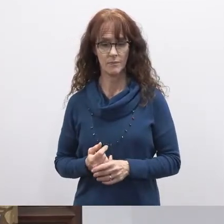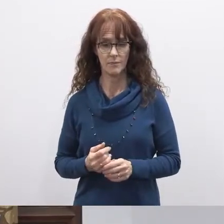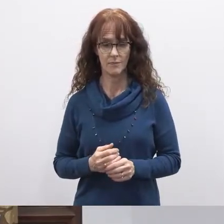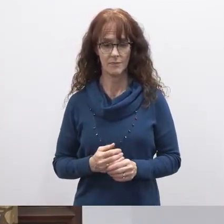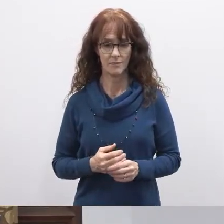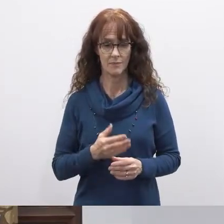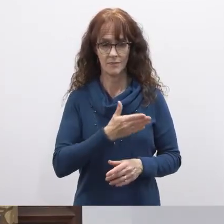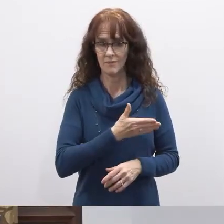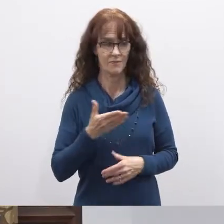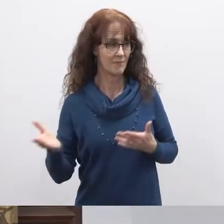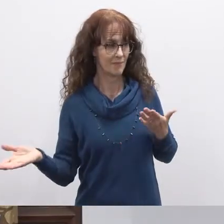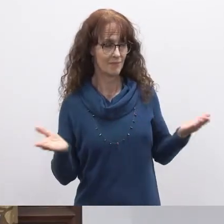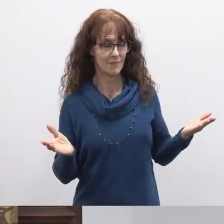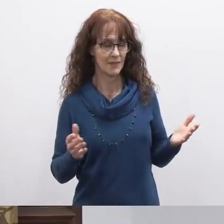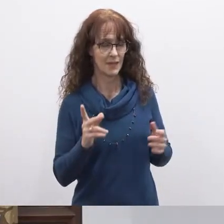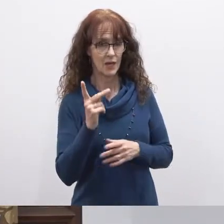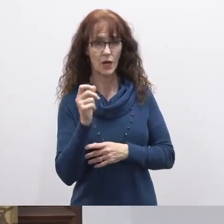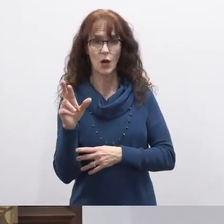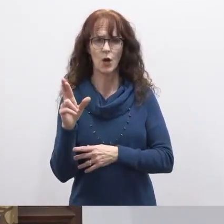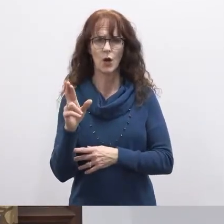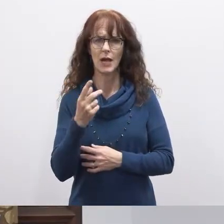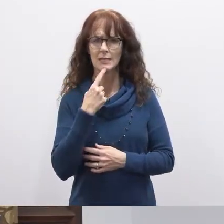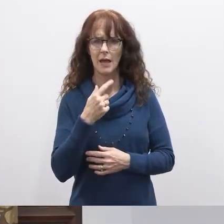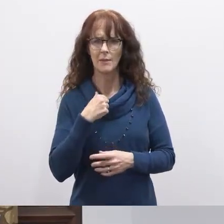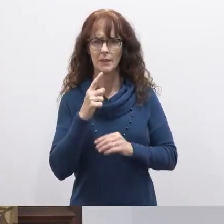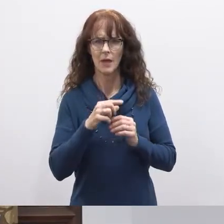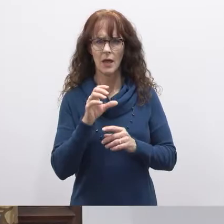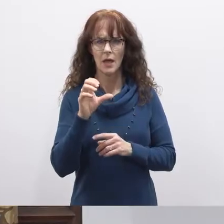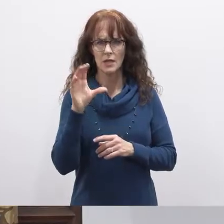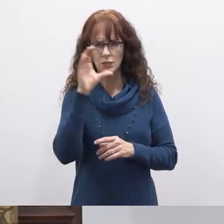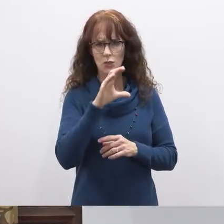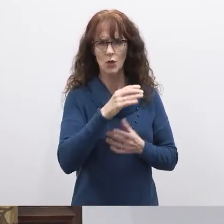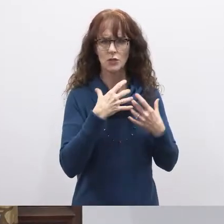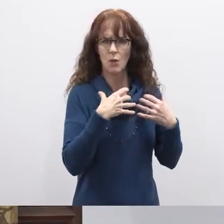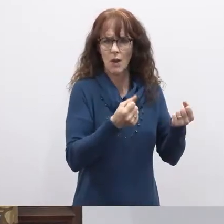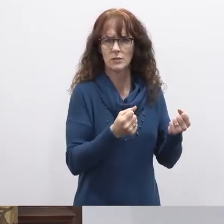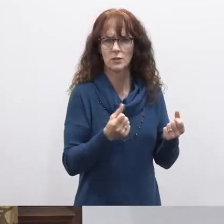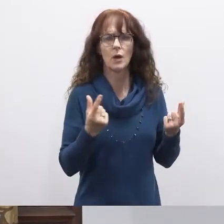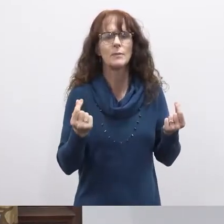tell me a little bit about search and rescue how long have you been doing that